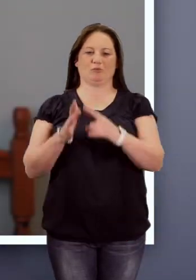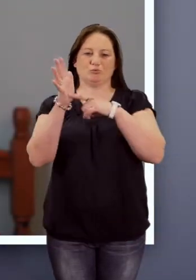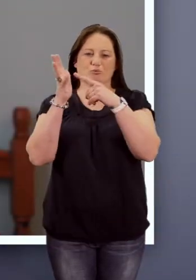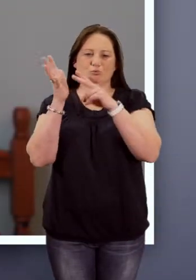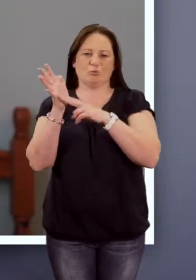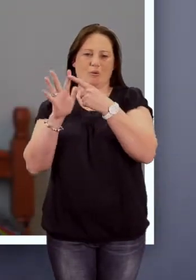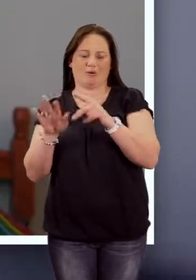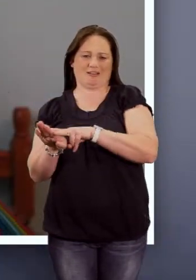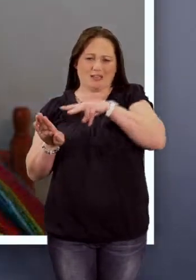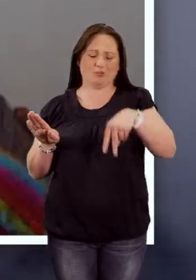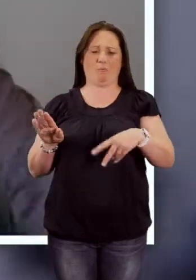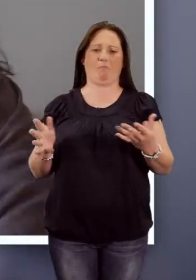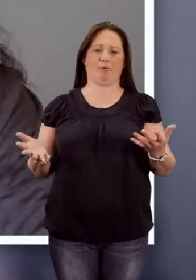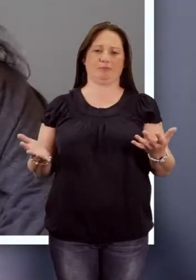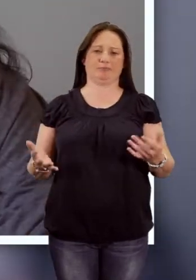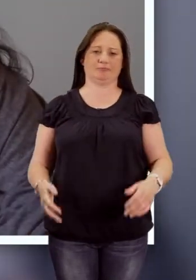June, get up!